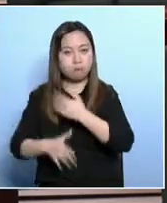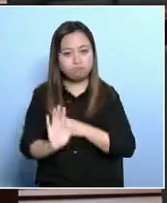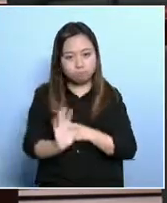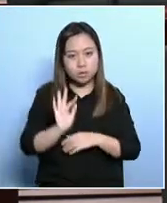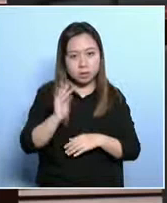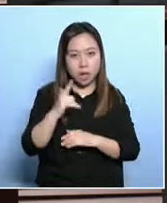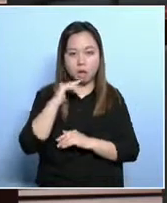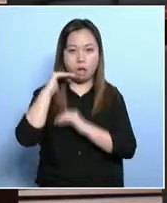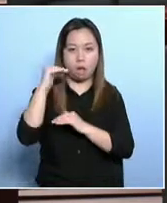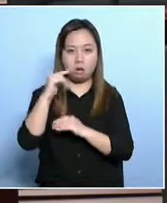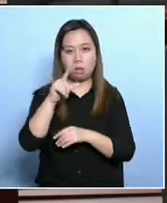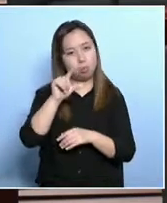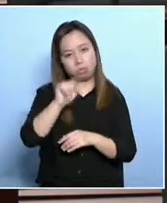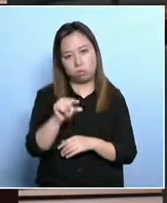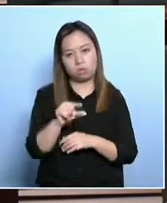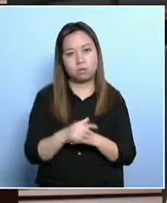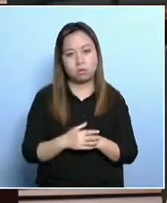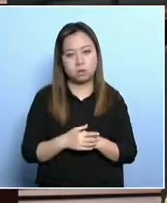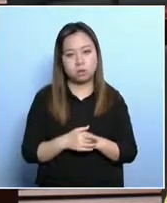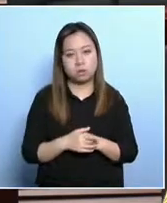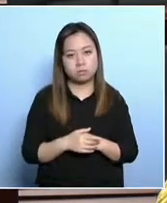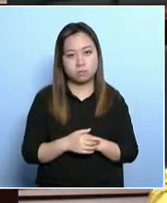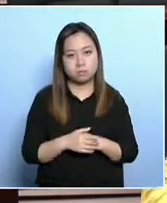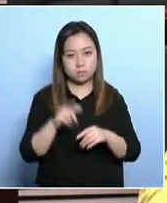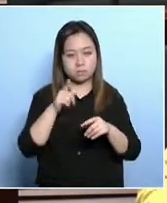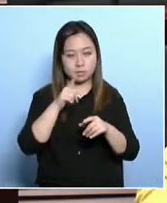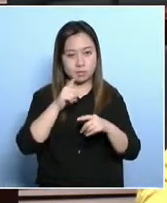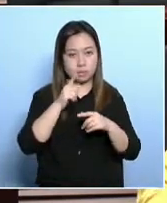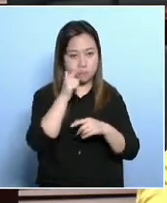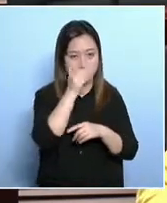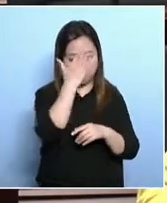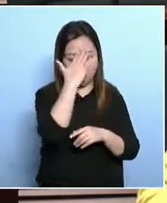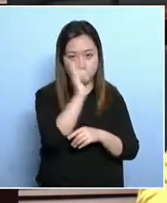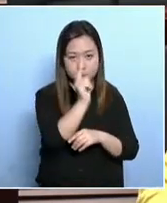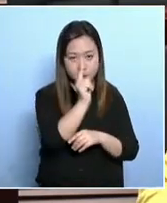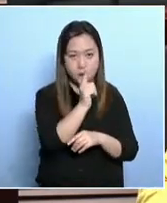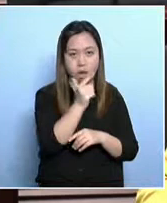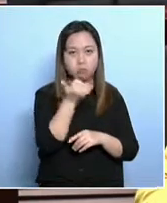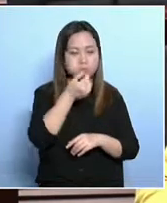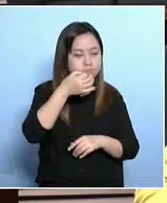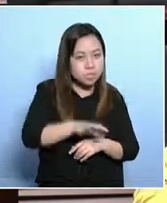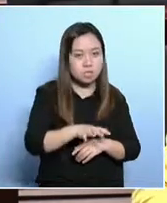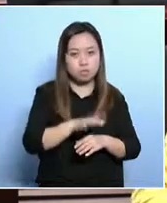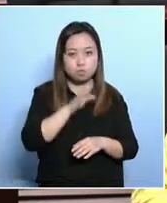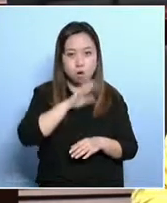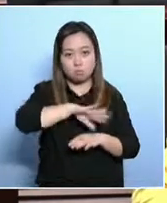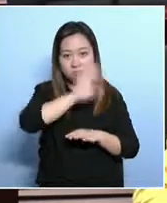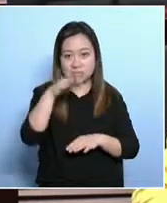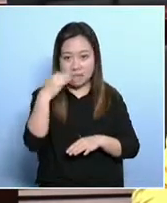year will not be deducted from the CSSA, but the upper limit is very low.